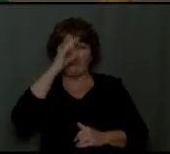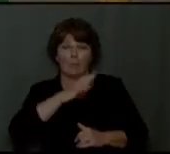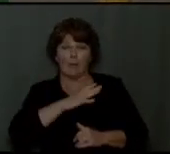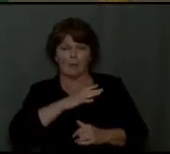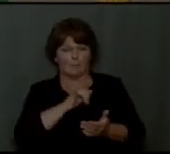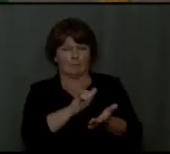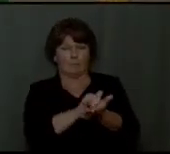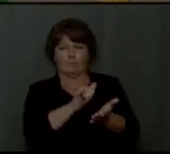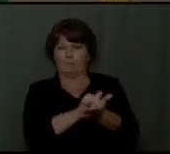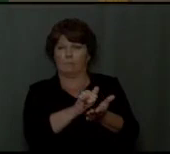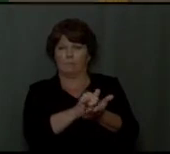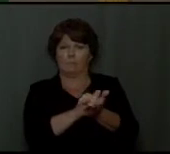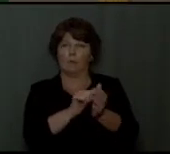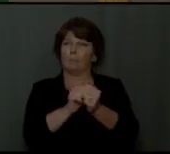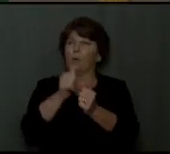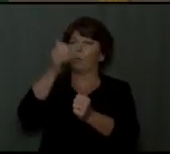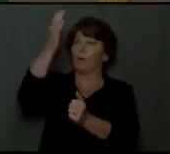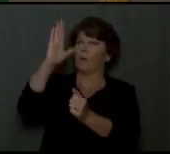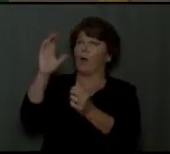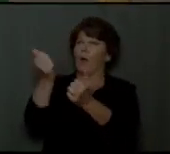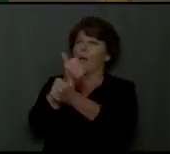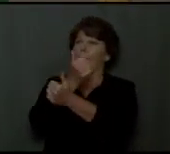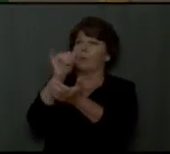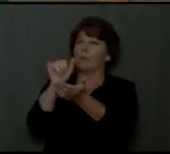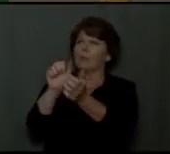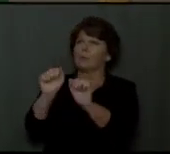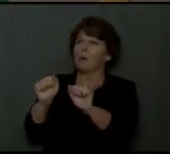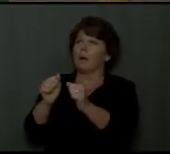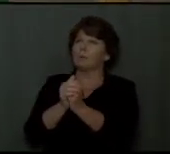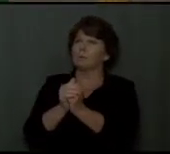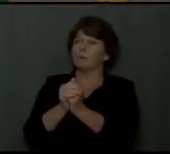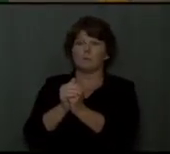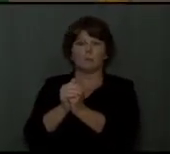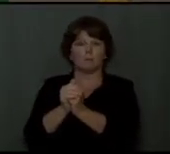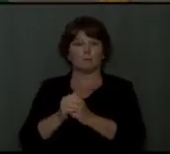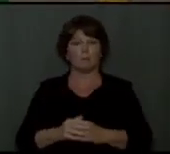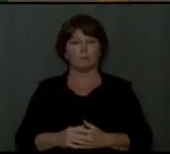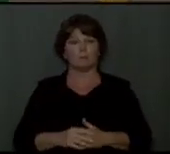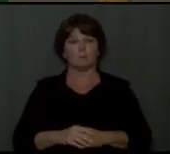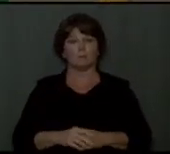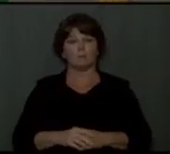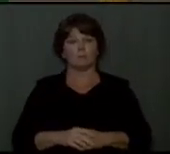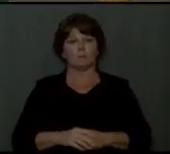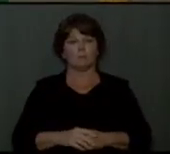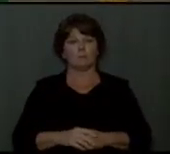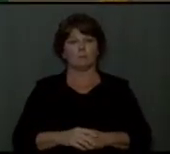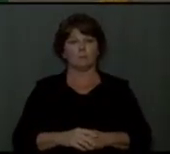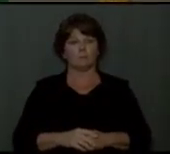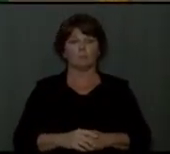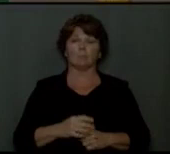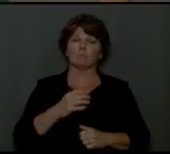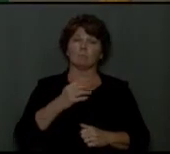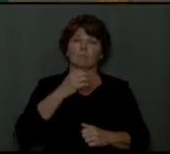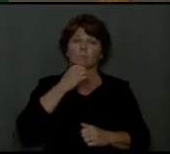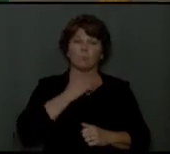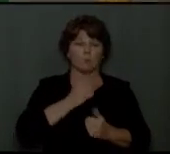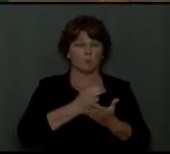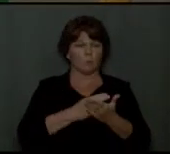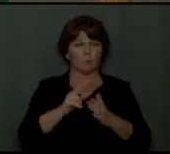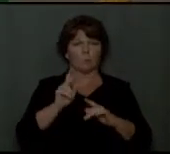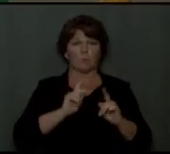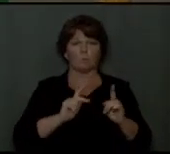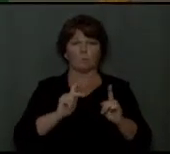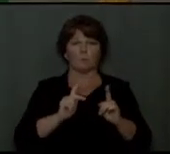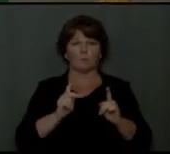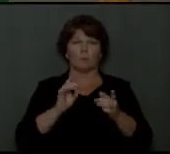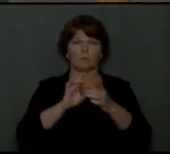impossible, but with God all things are possible. Precious saints, join me in blessing